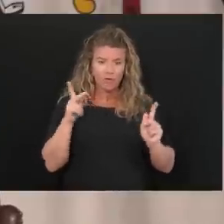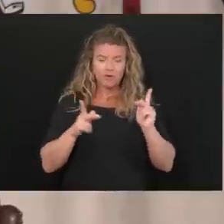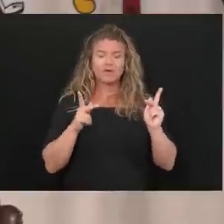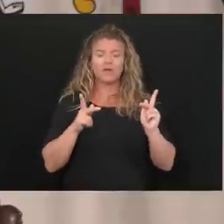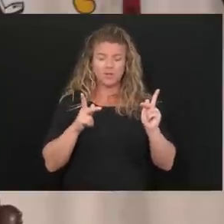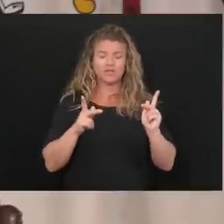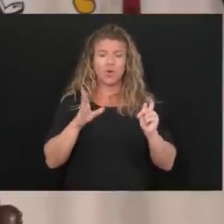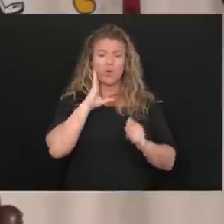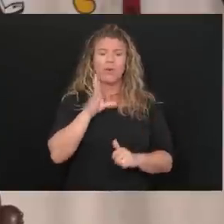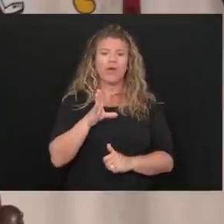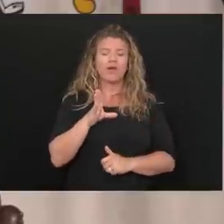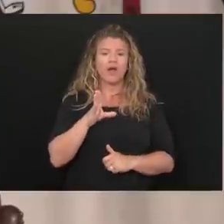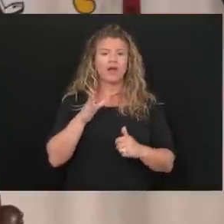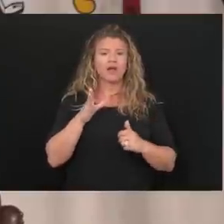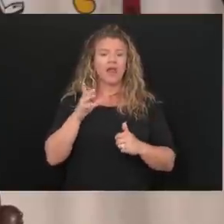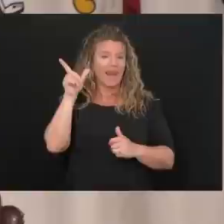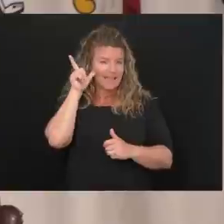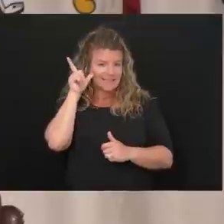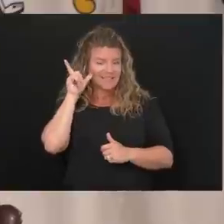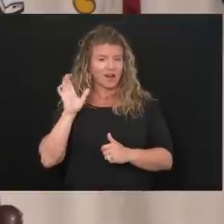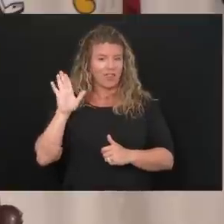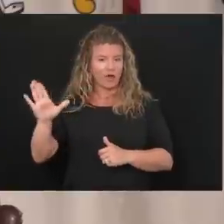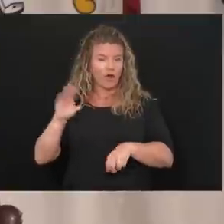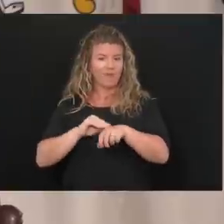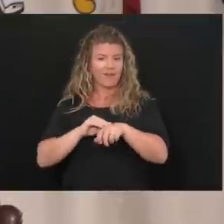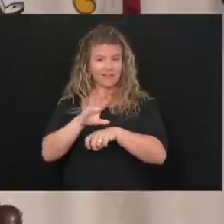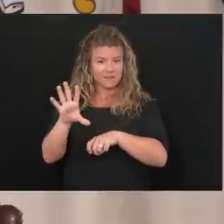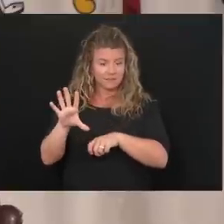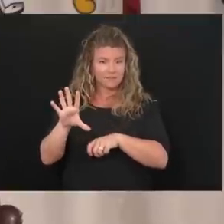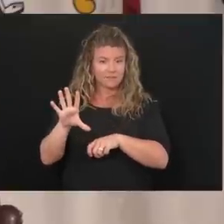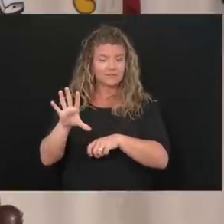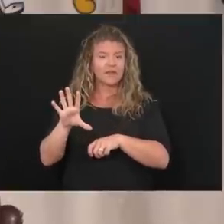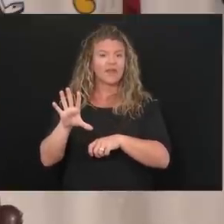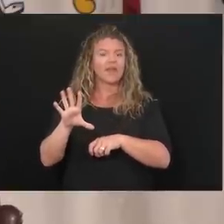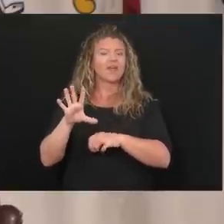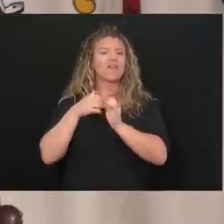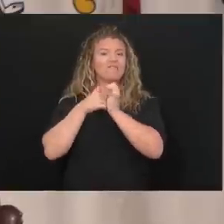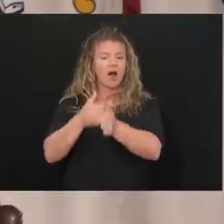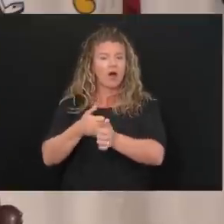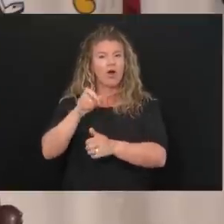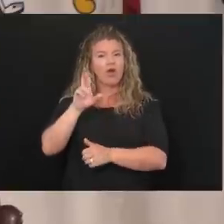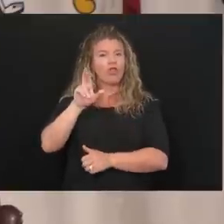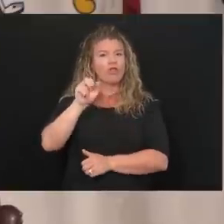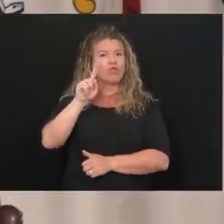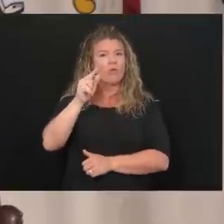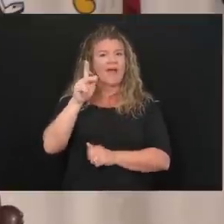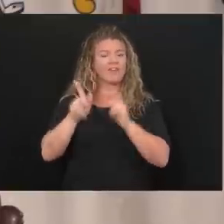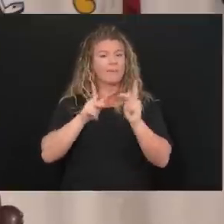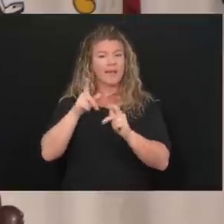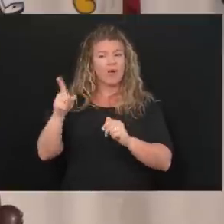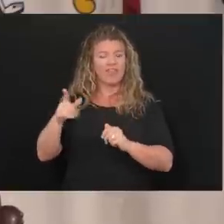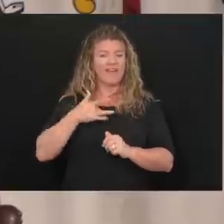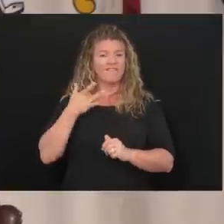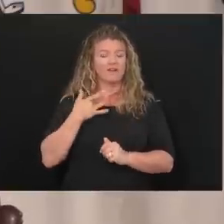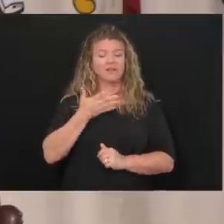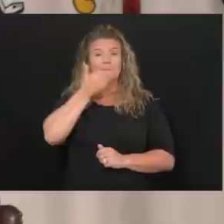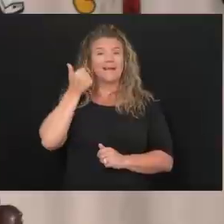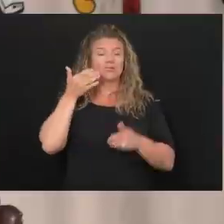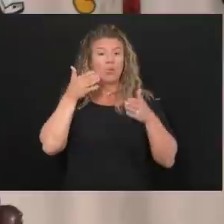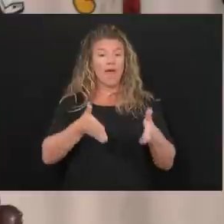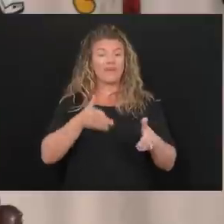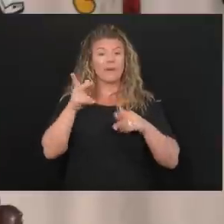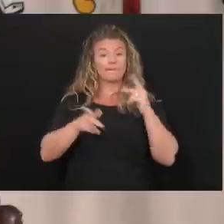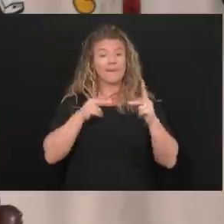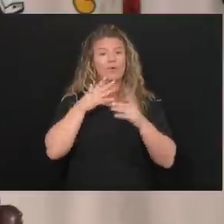way. So we're going to listen and go with how the rafting people think is the very best way for